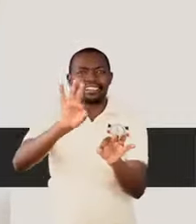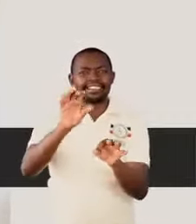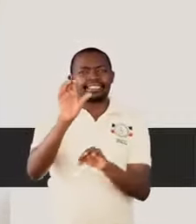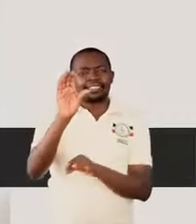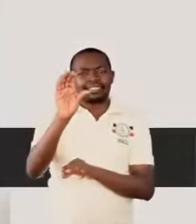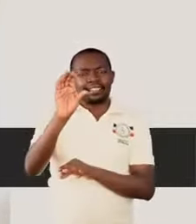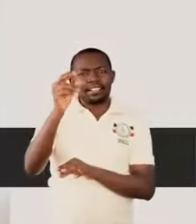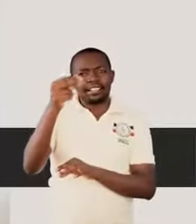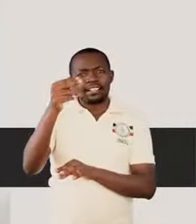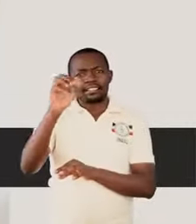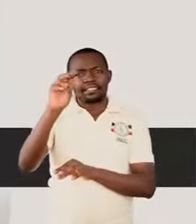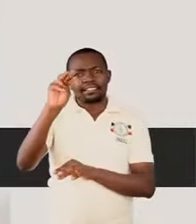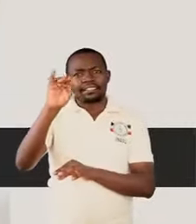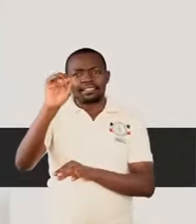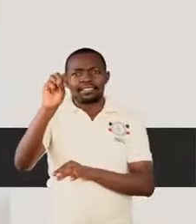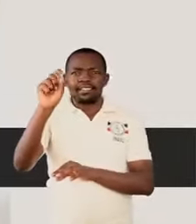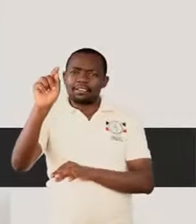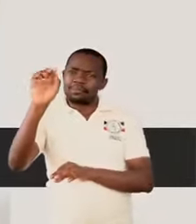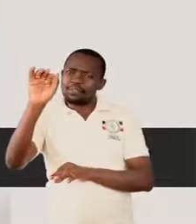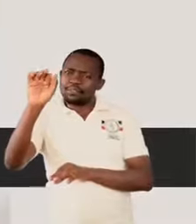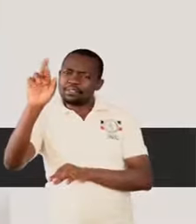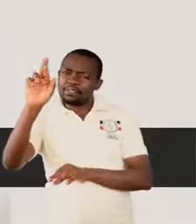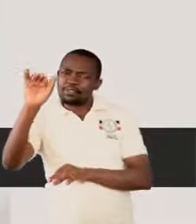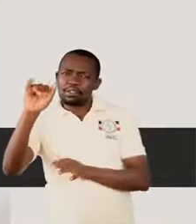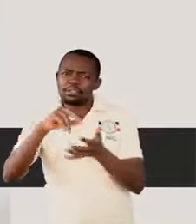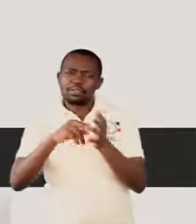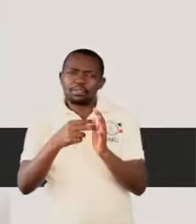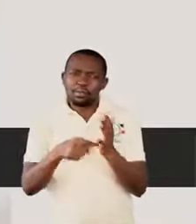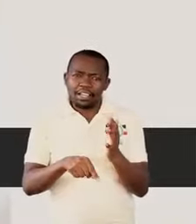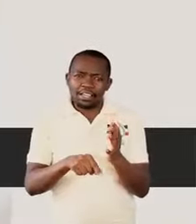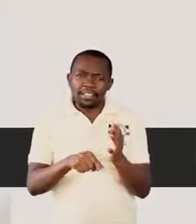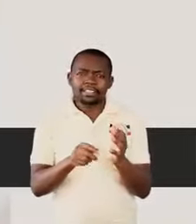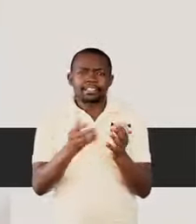The study of the changes in matter.